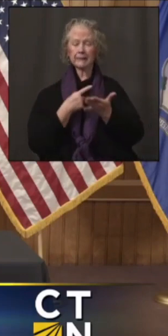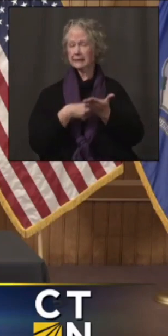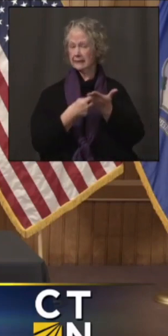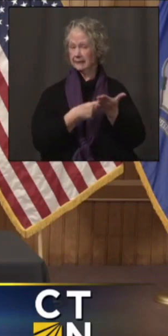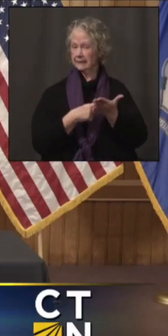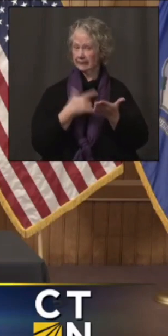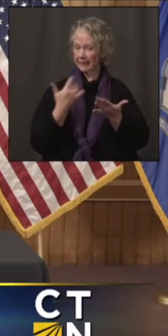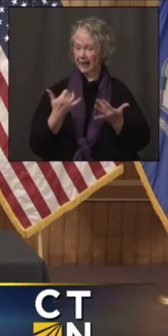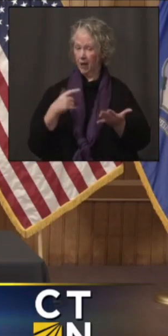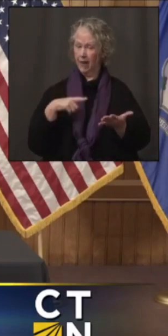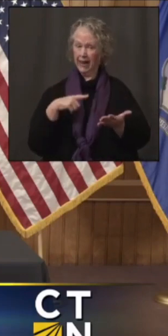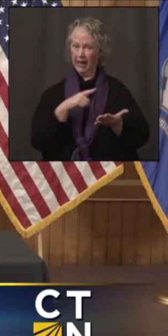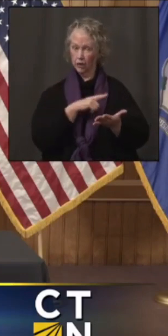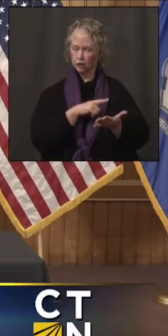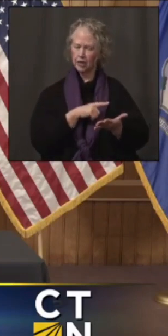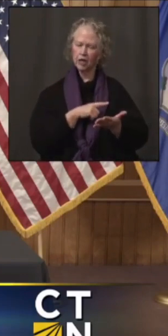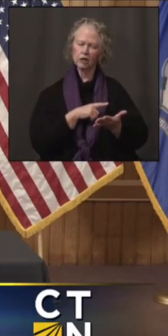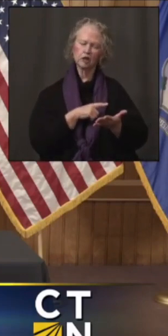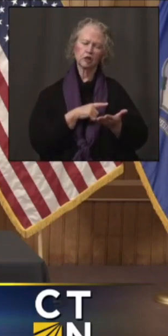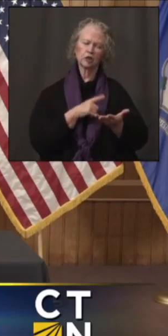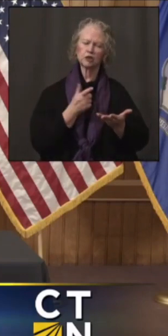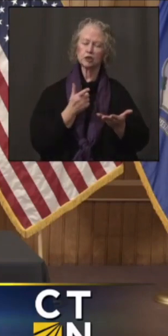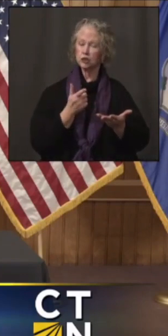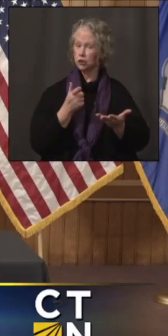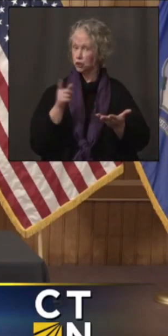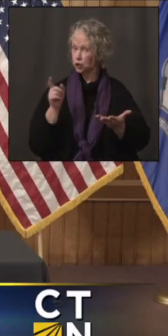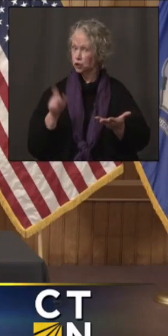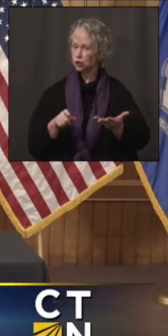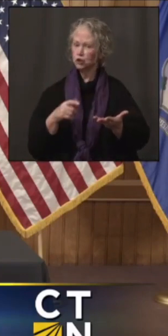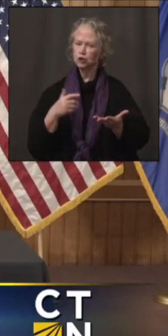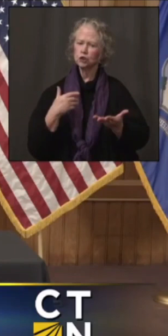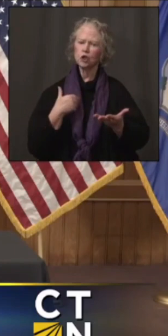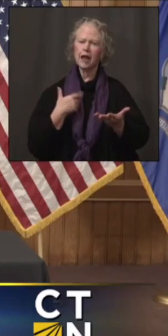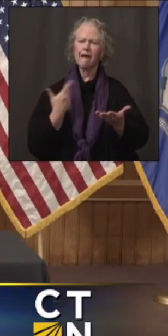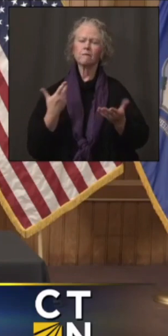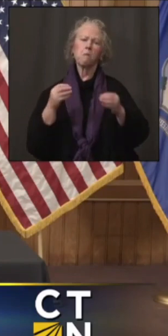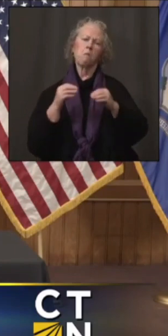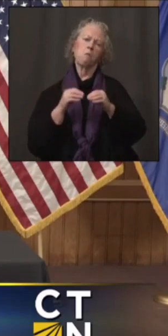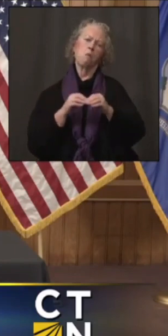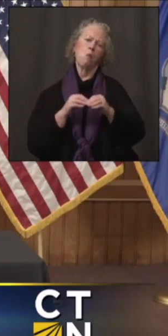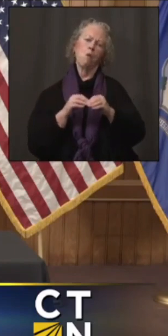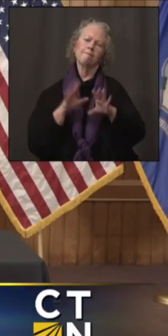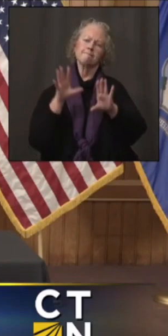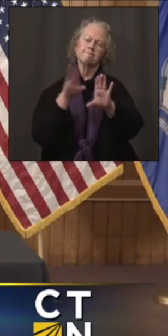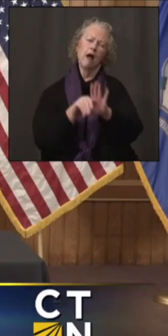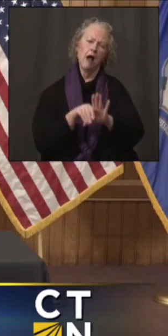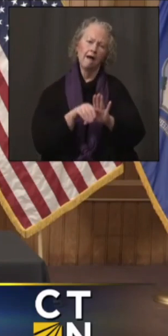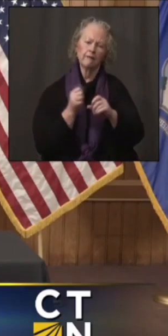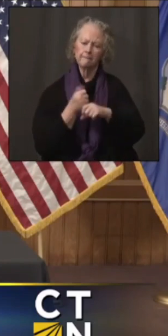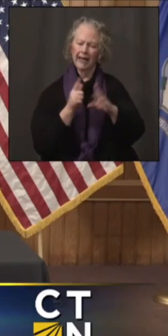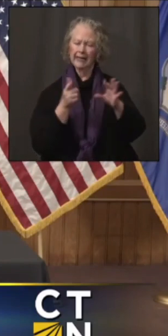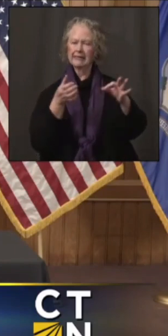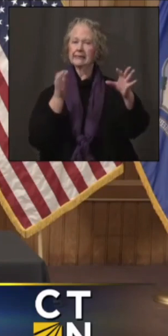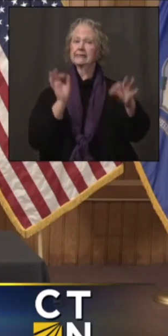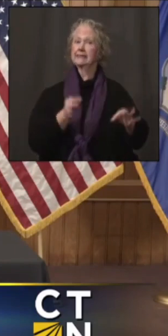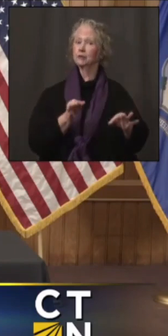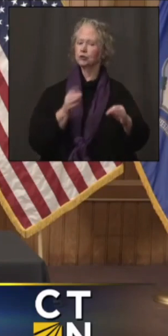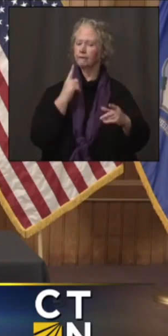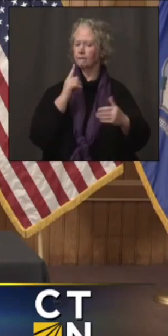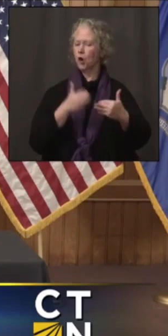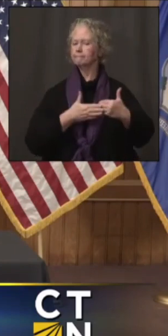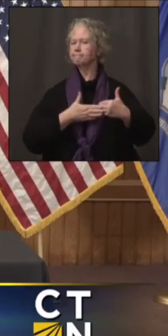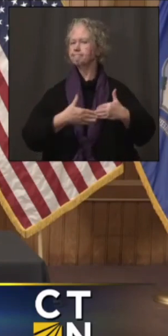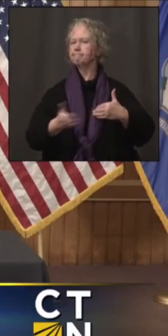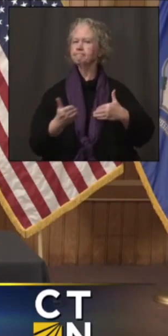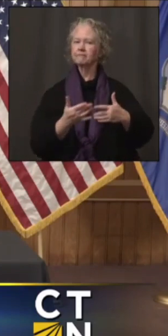back in session over whether the legislature should have a greater role in determining the details of how any new or future